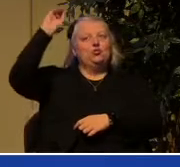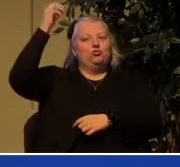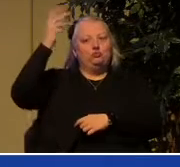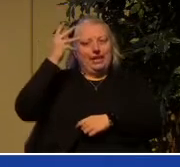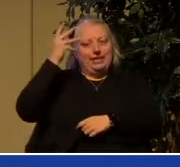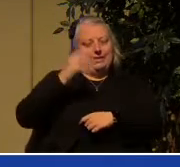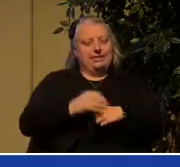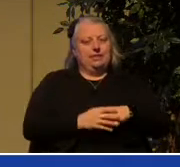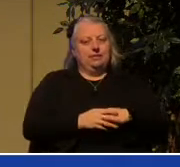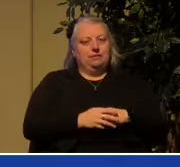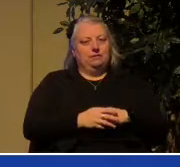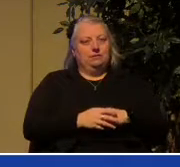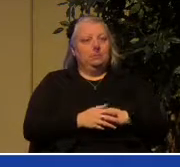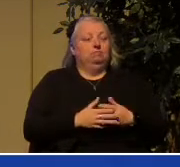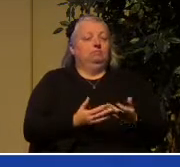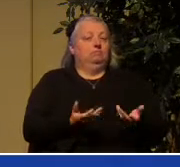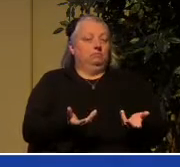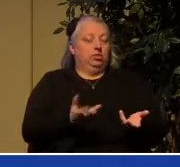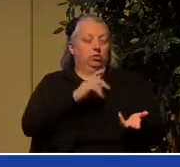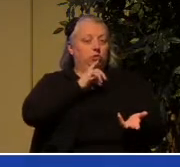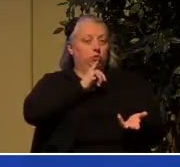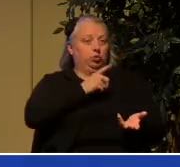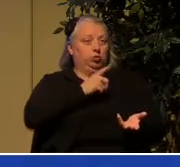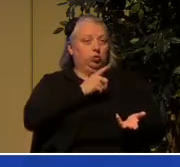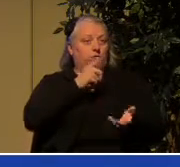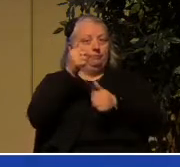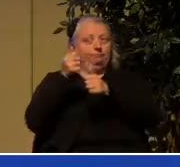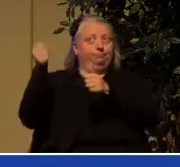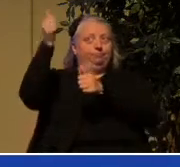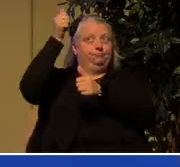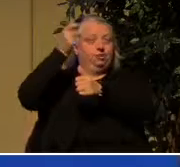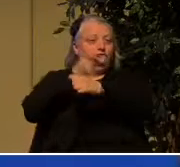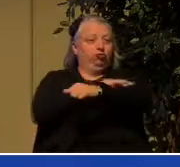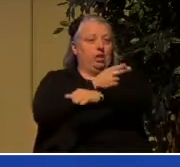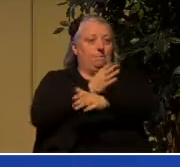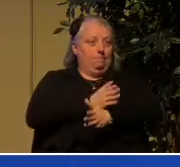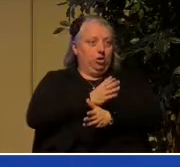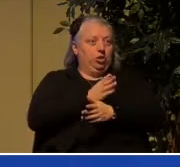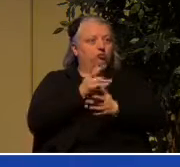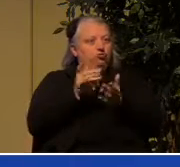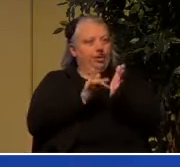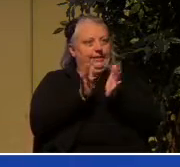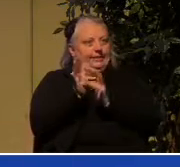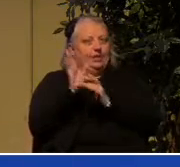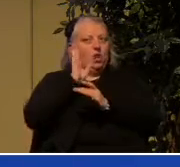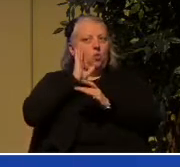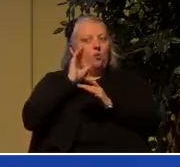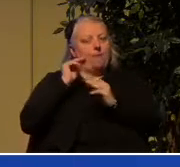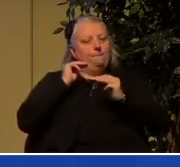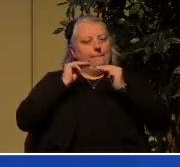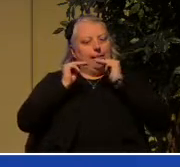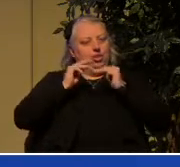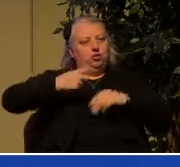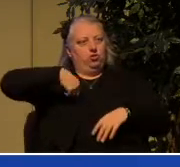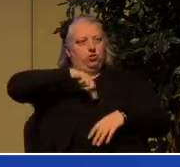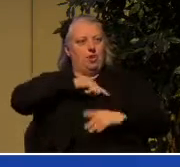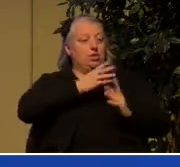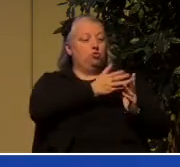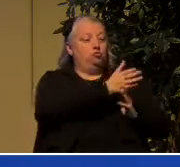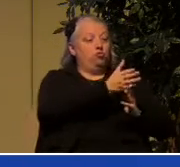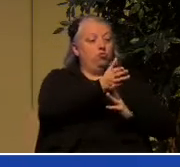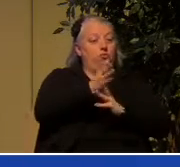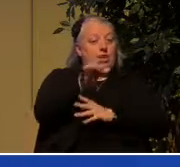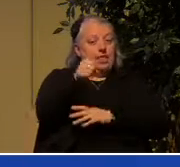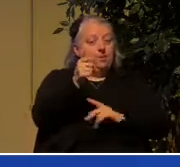See, while it is true that typically the chief shepherd, the Lord Jesus will minister to our needs through other people,